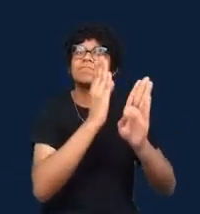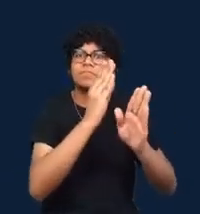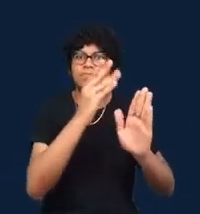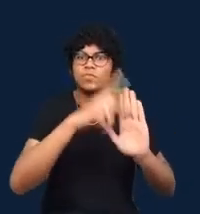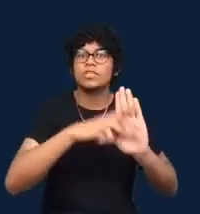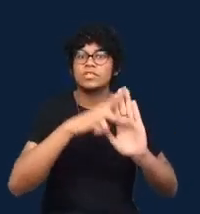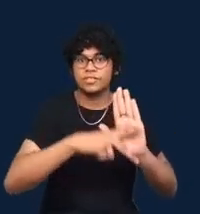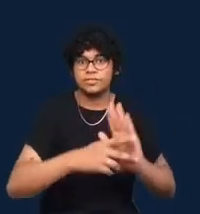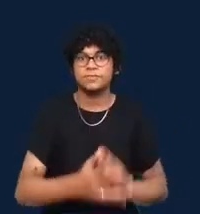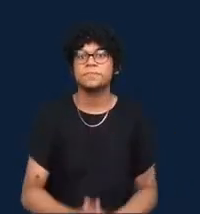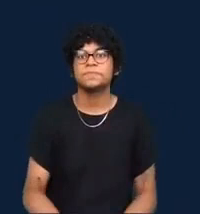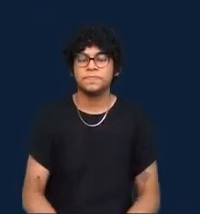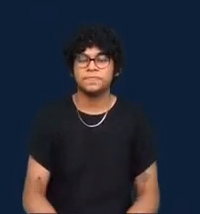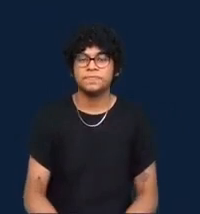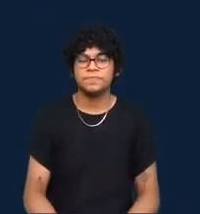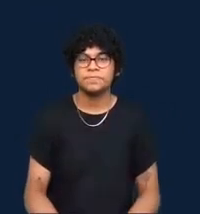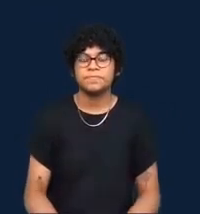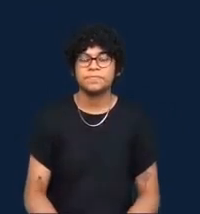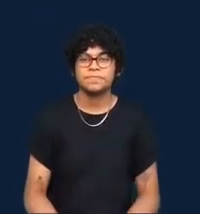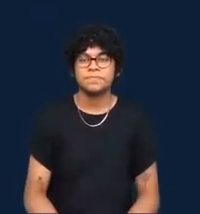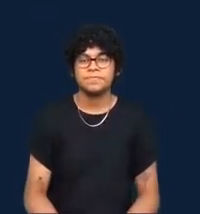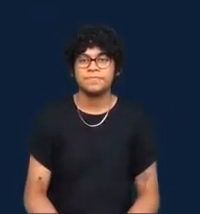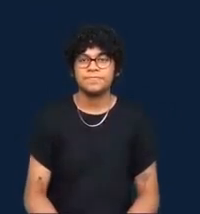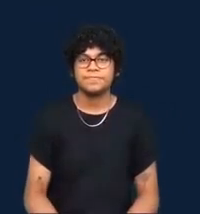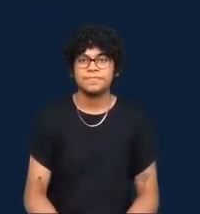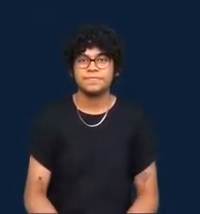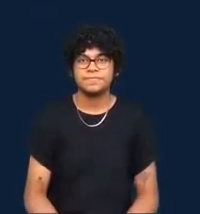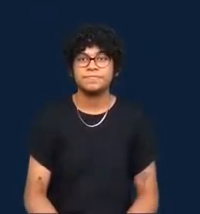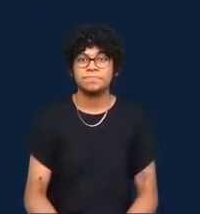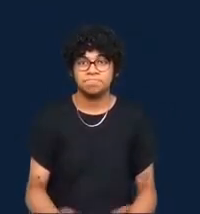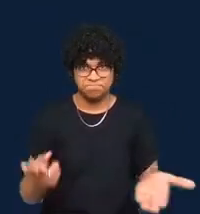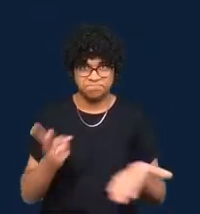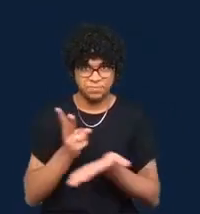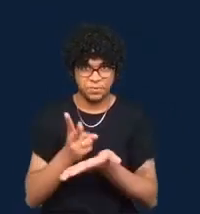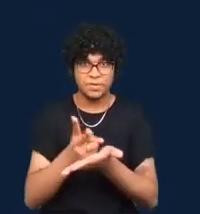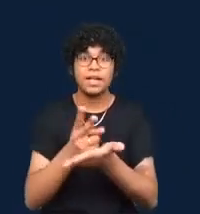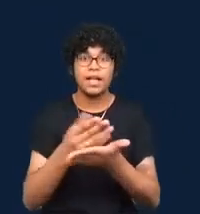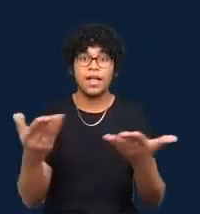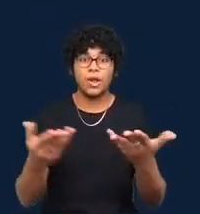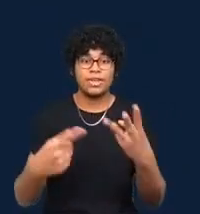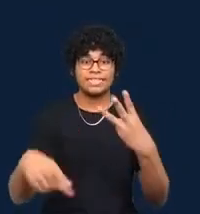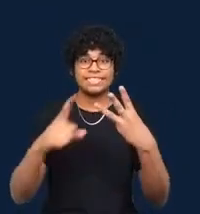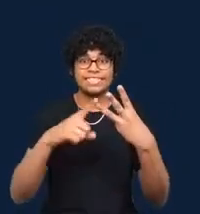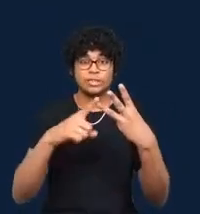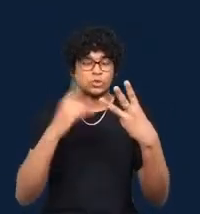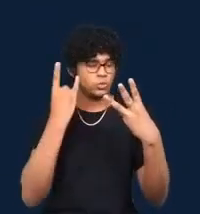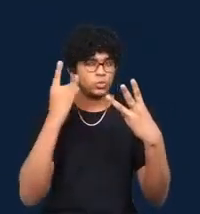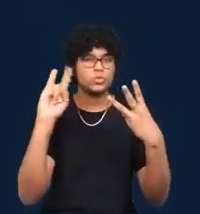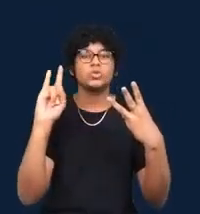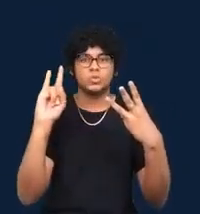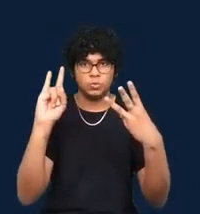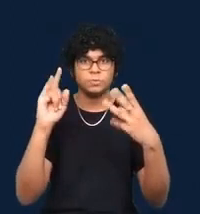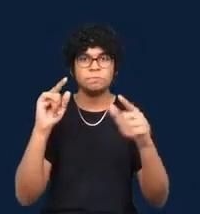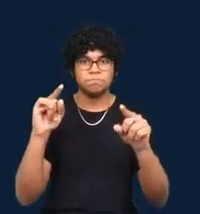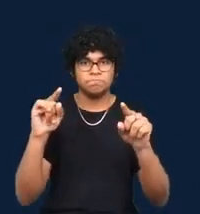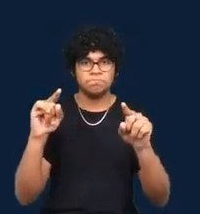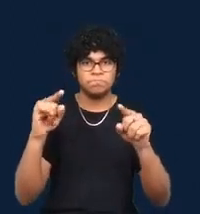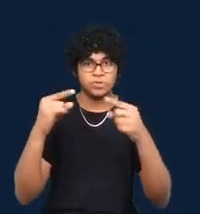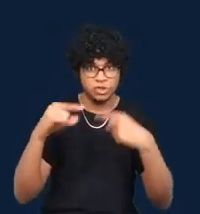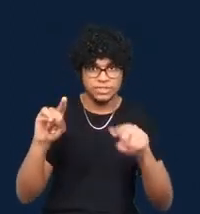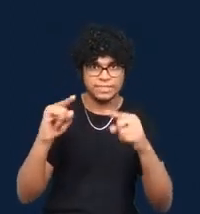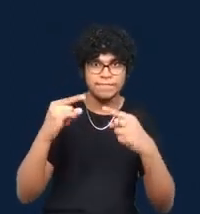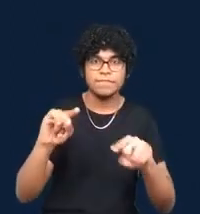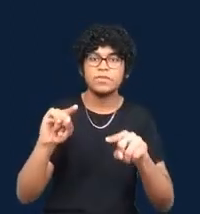Okay, so moving on to the to the final challenge. So the final challenge that I will talk about is